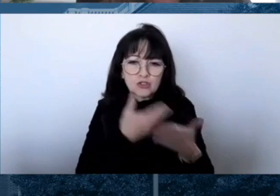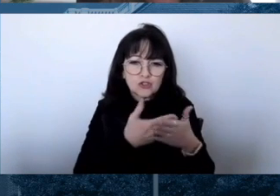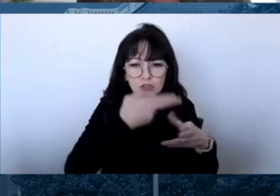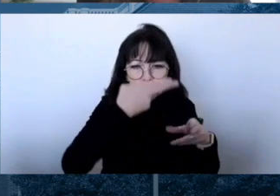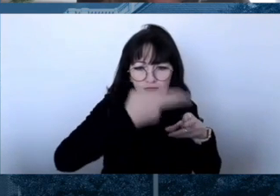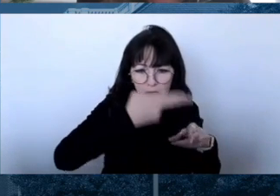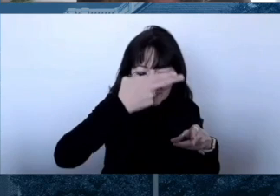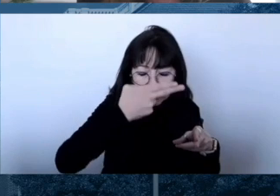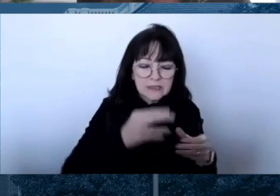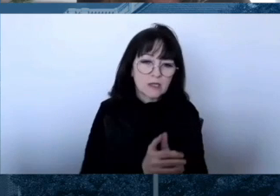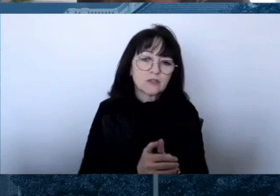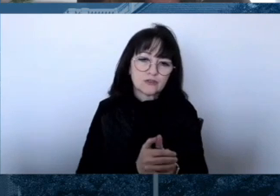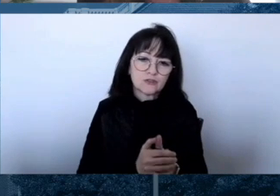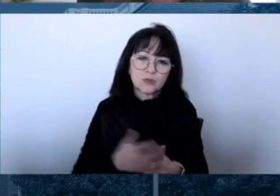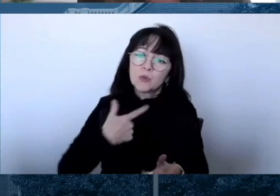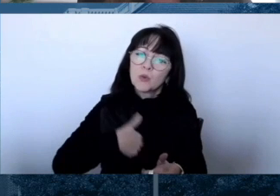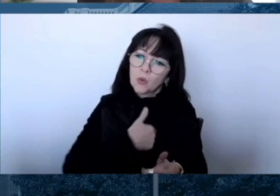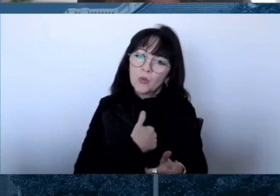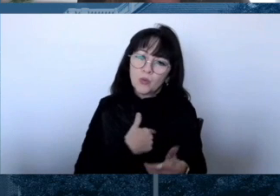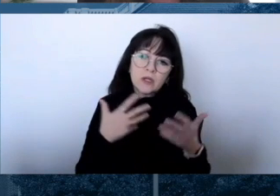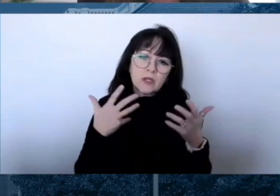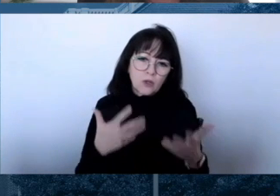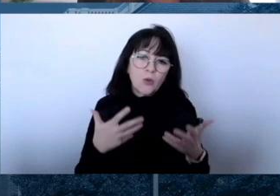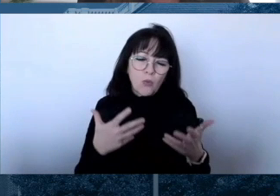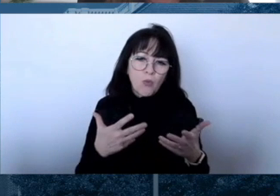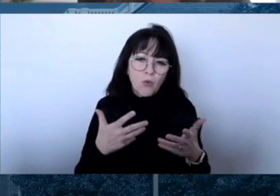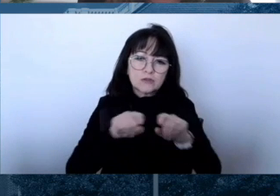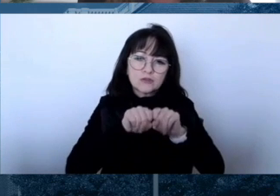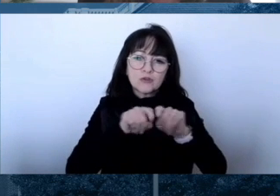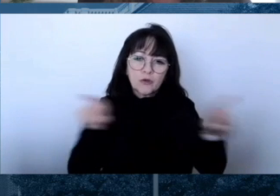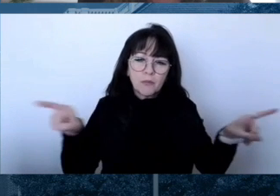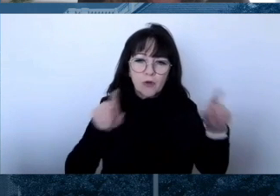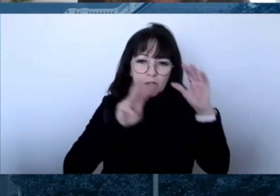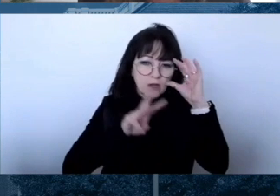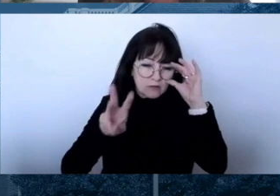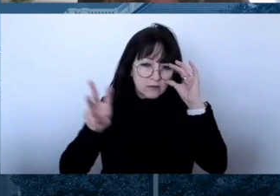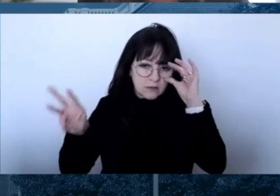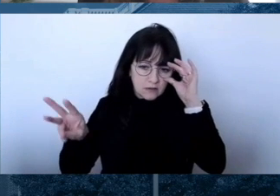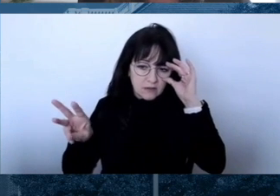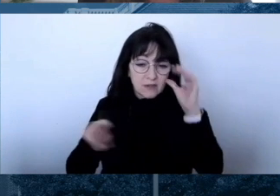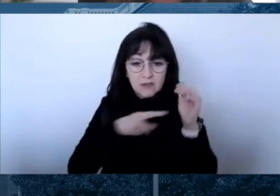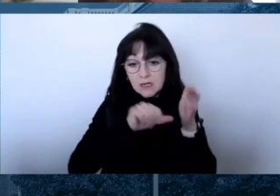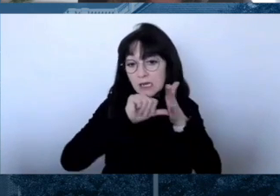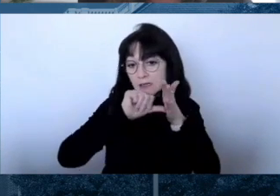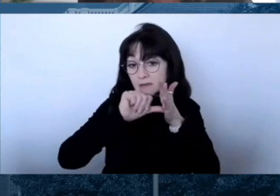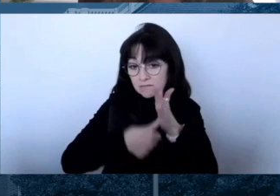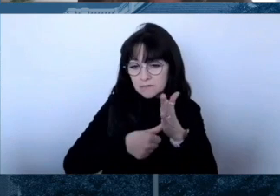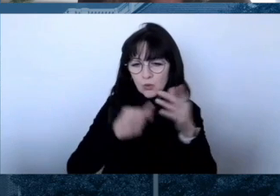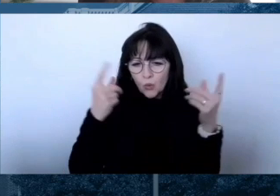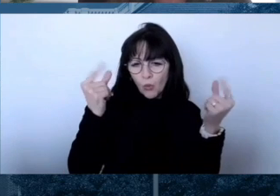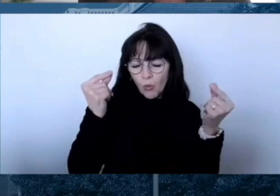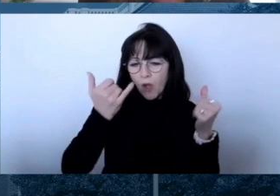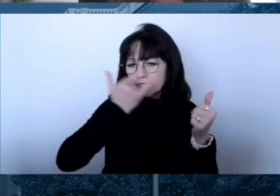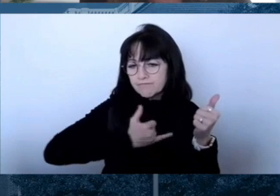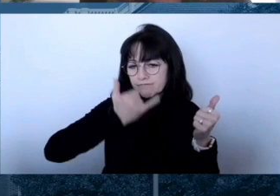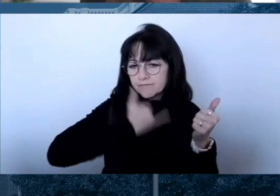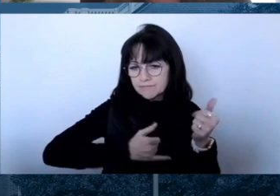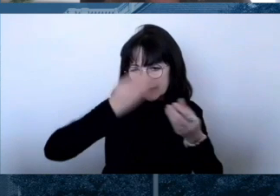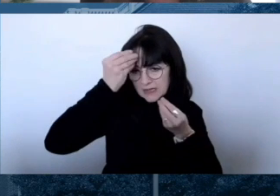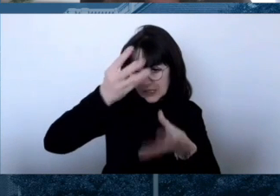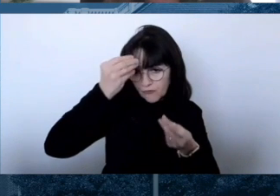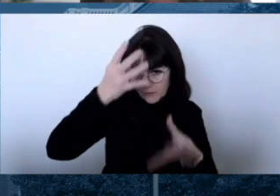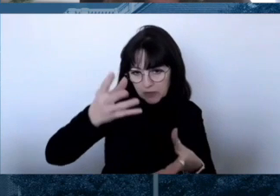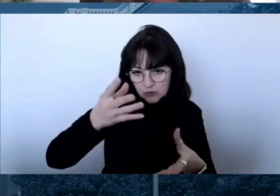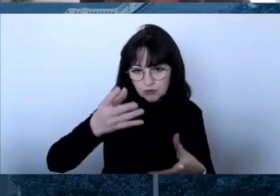a webpage that highlights common misinformation alerts and provides the facts for the situation. We hope this page will be